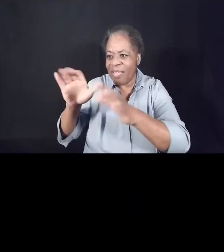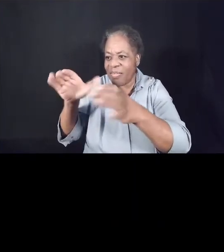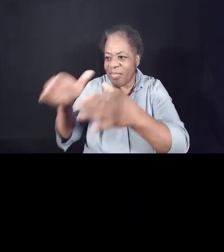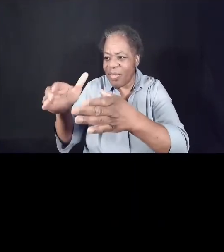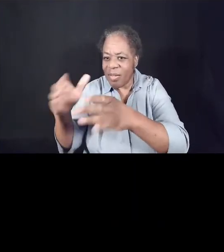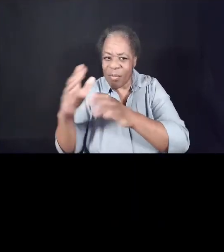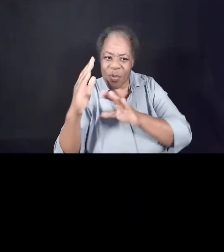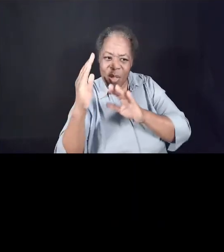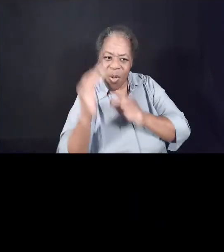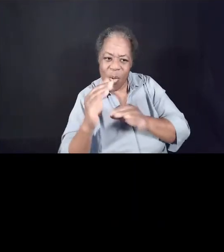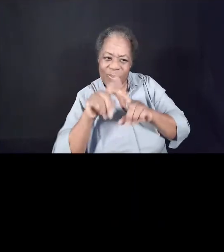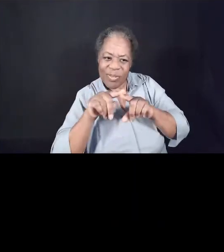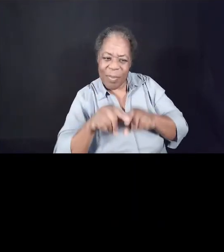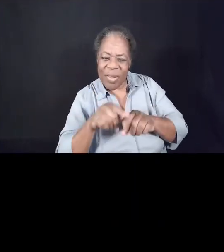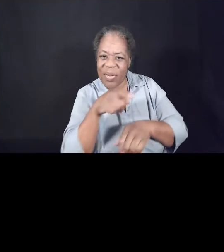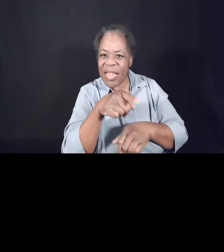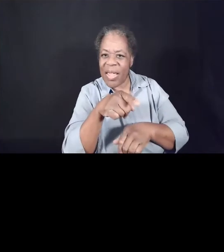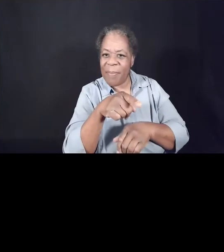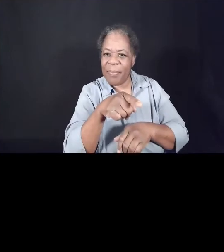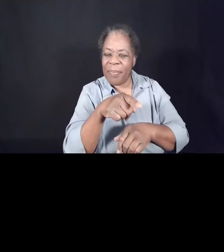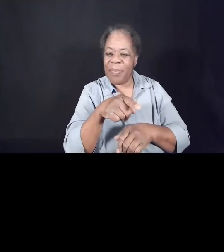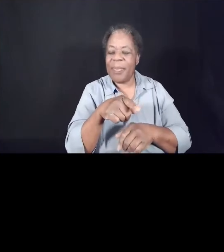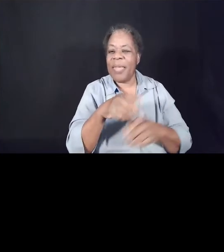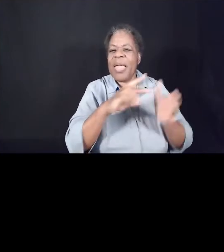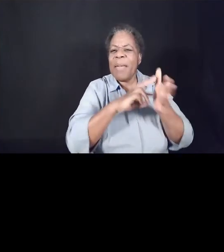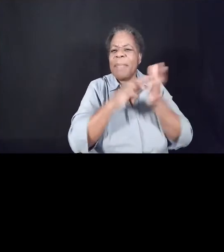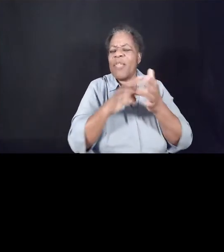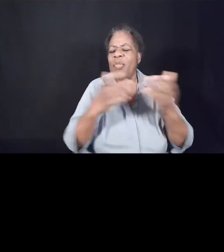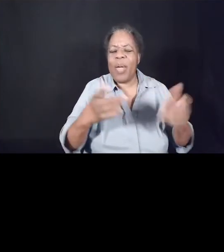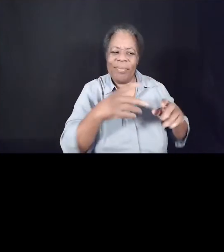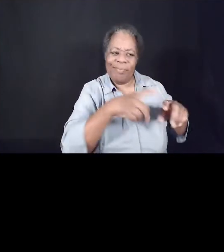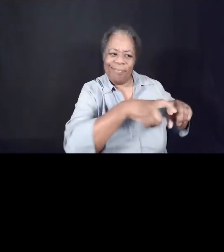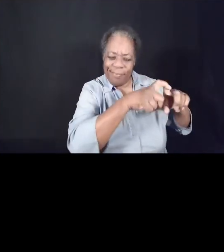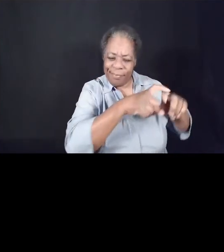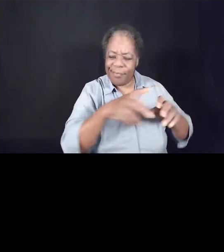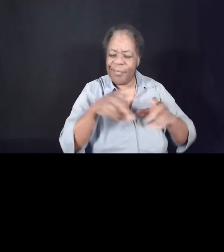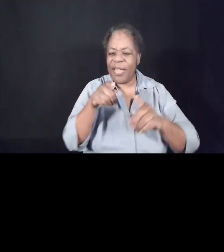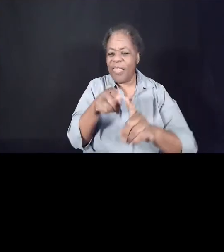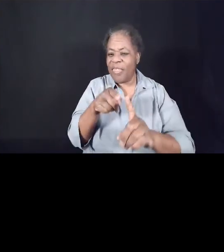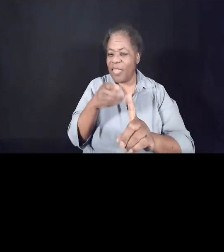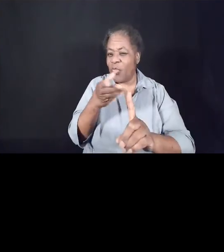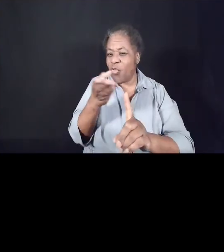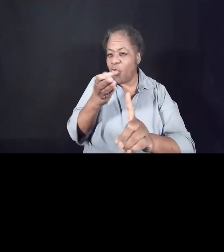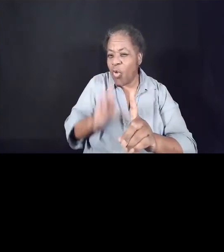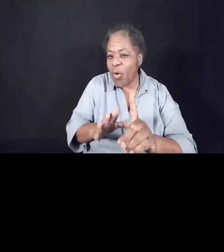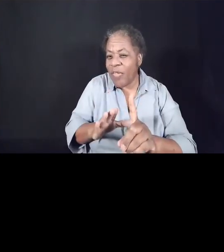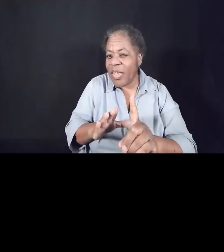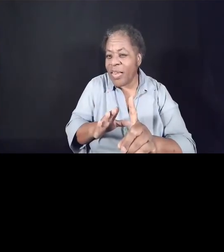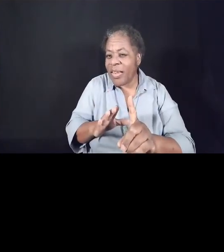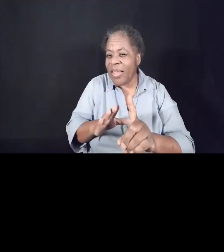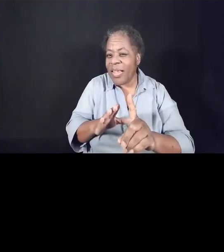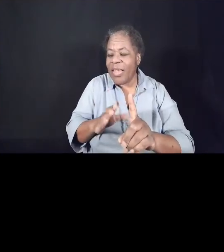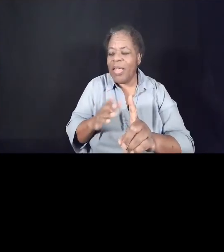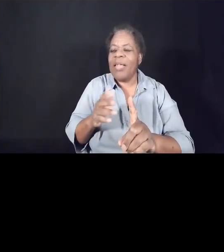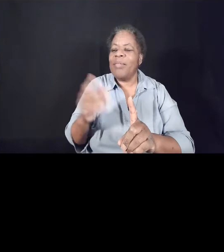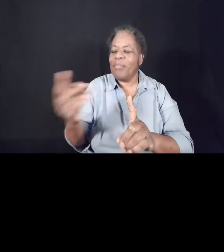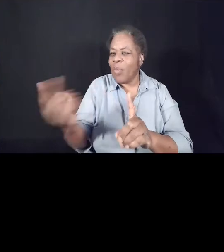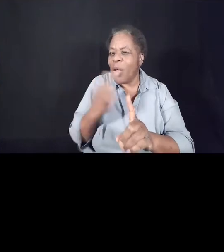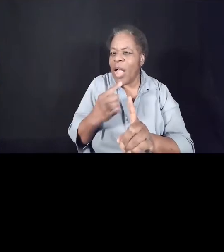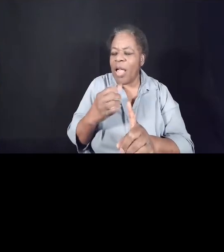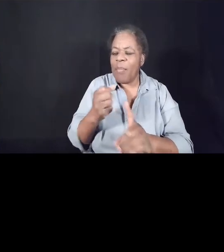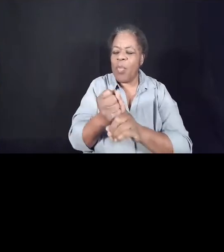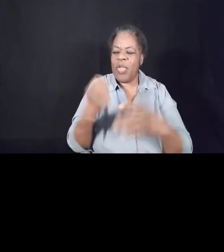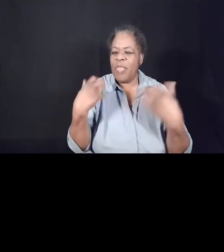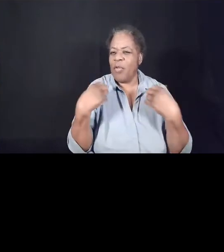He won't come with guns blazing, this servant. But he will come with a strong and gentle